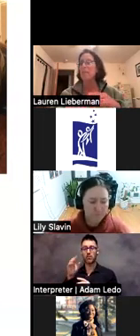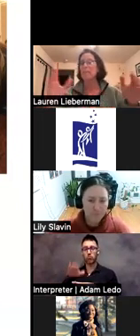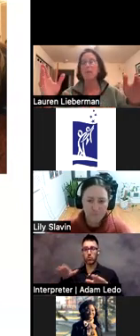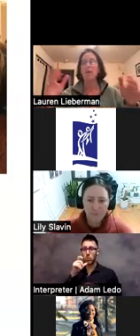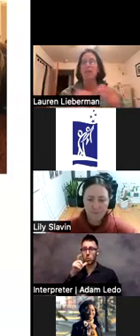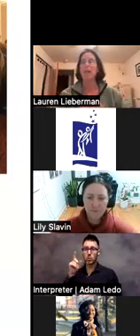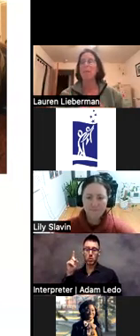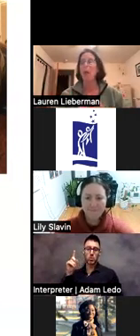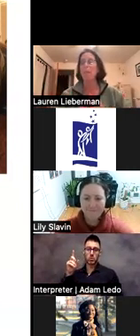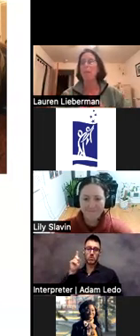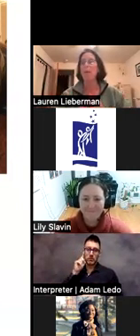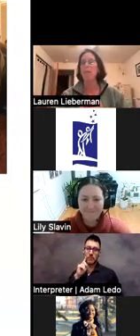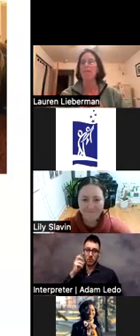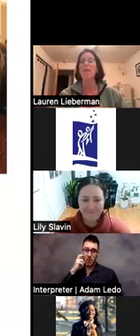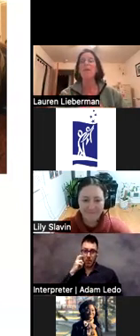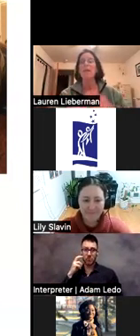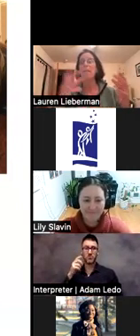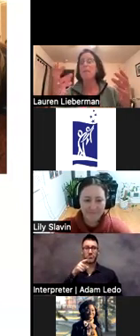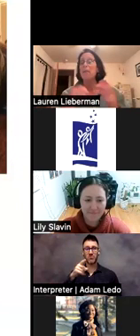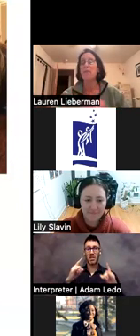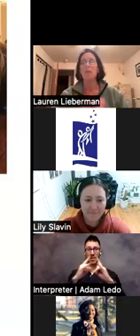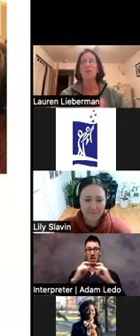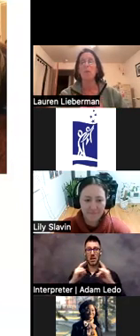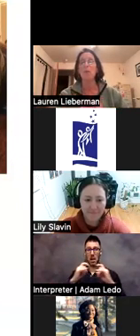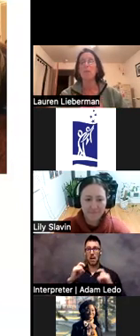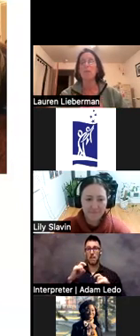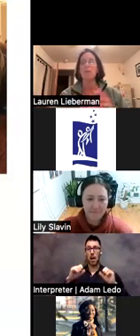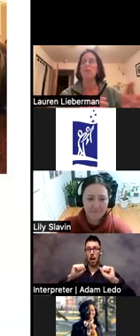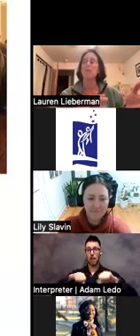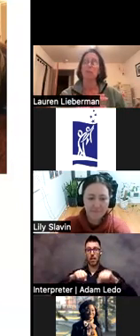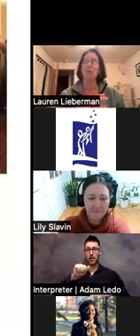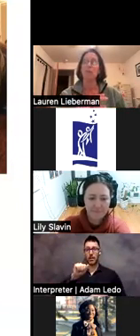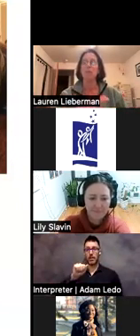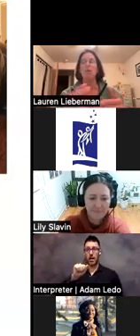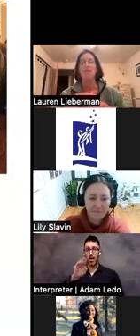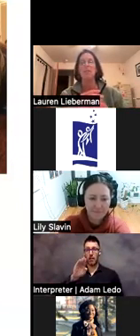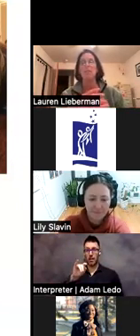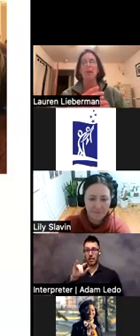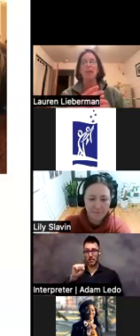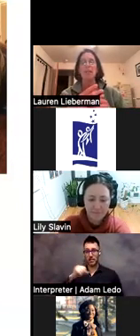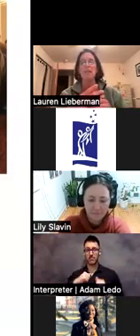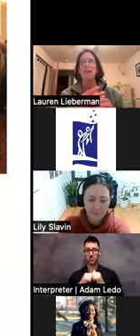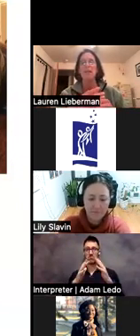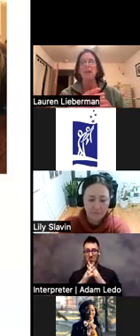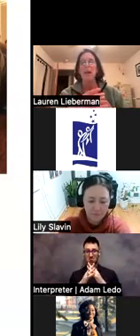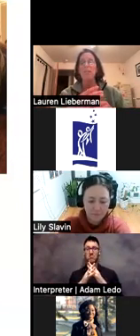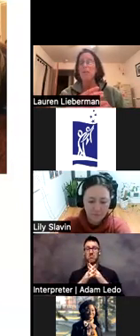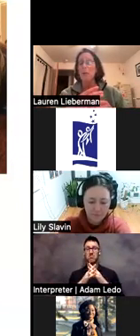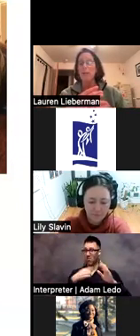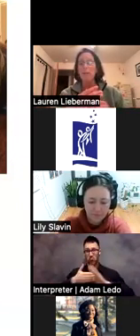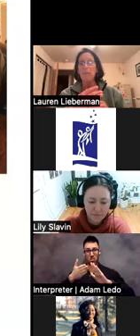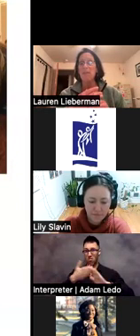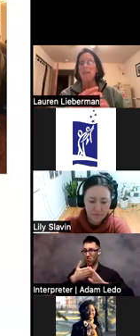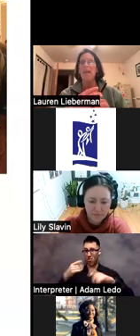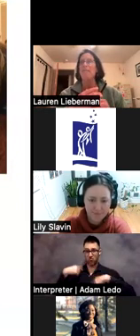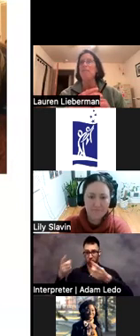I still run the camp in Brockport, and we have Camp Abilities all over the world for children with visual impairments and deafblindness. I've written